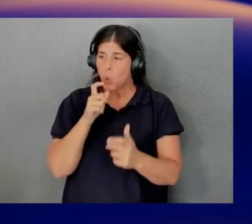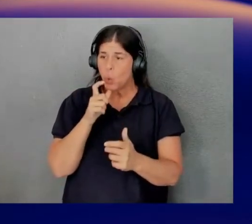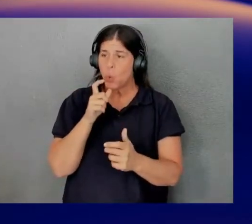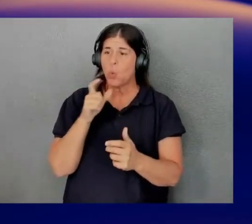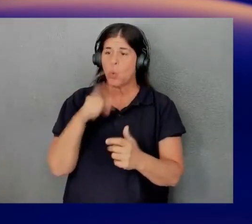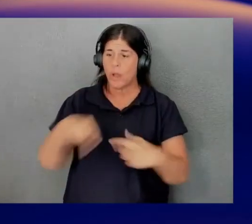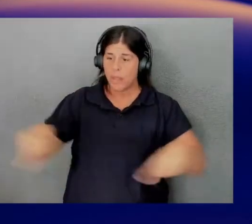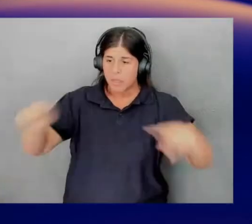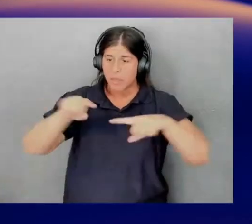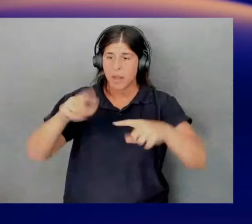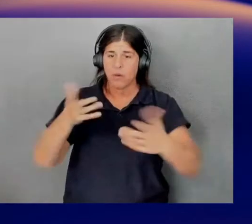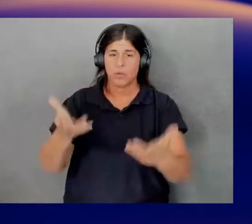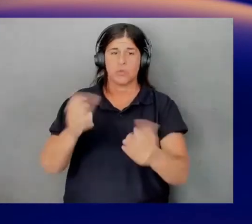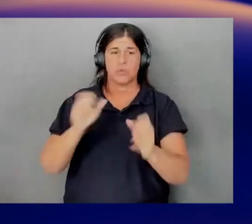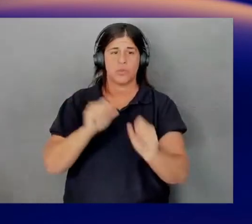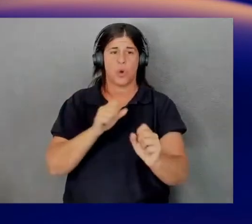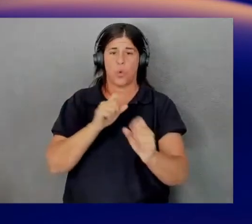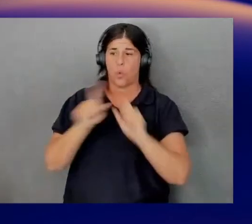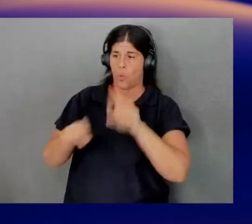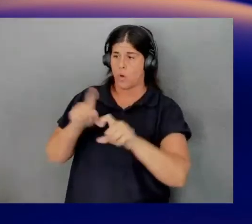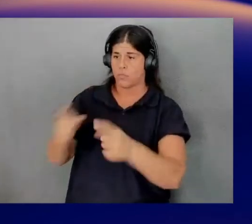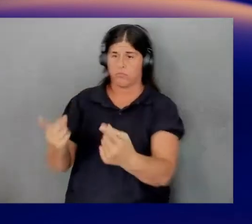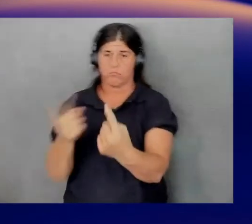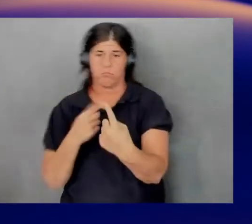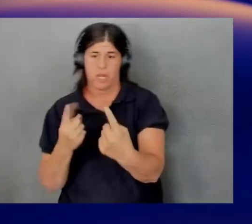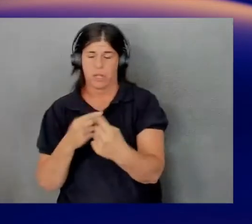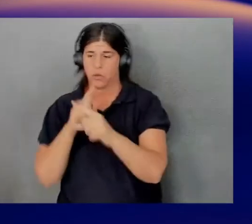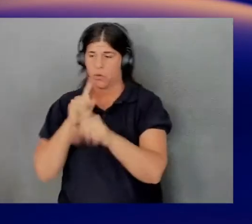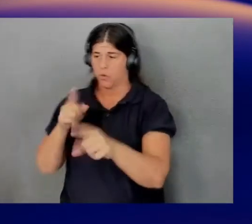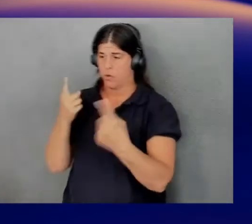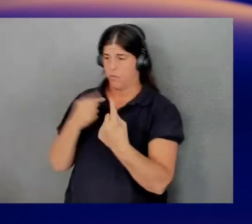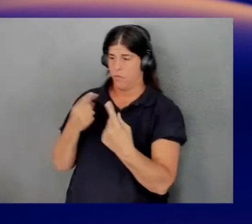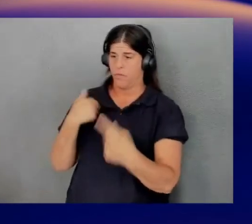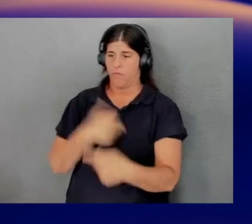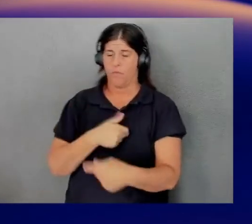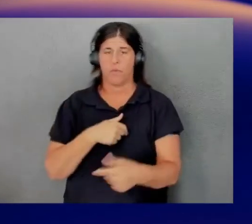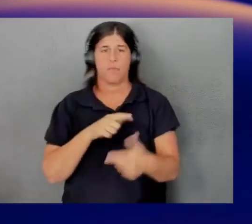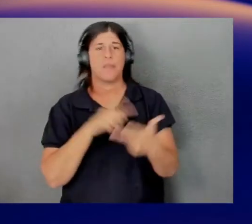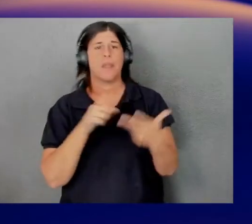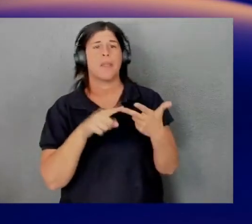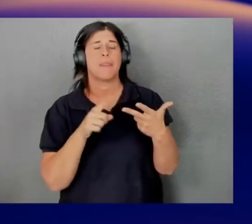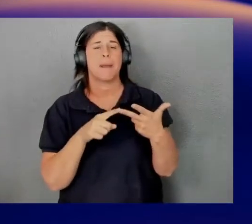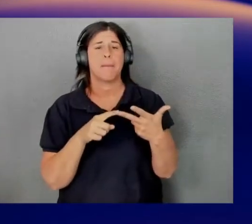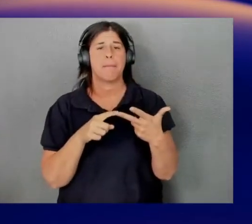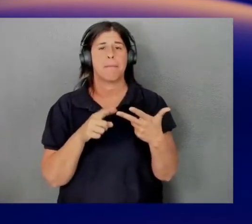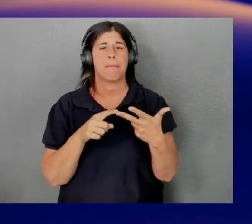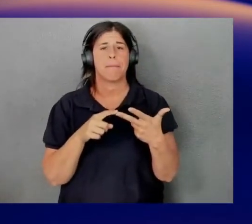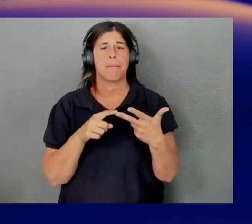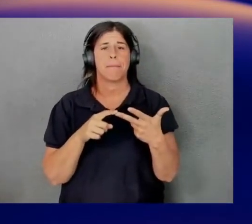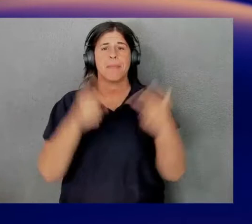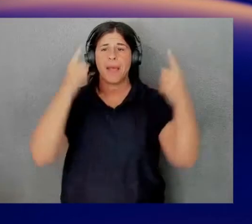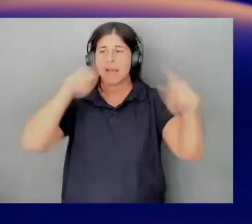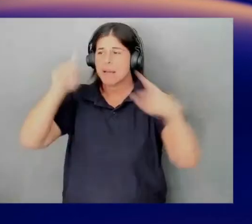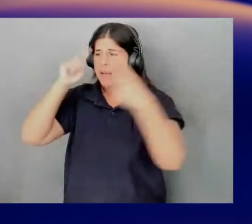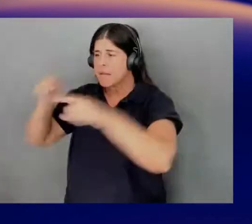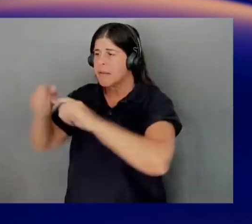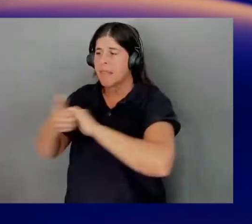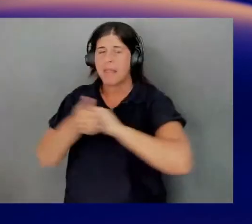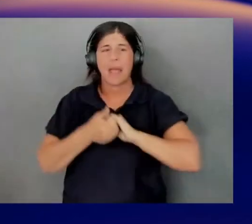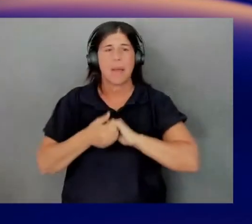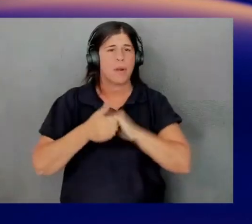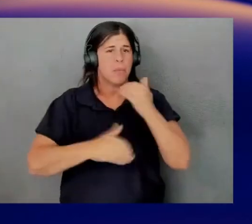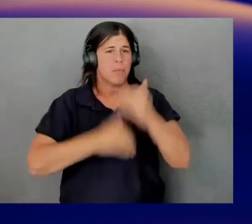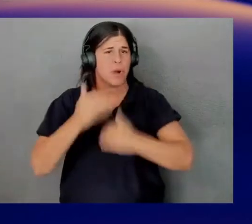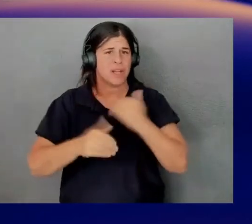so that they could answer all the questions that we need for the tool. And collaborative process. So it's a lot of